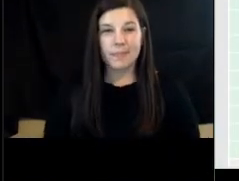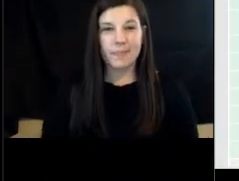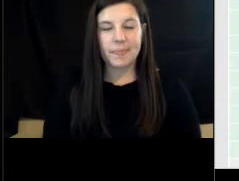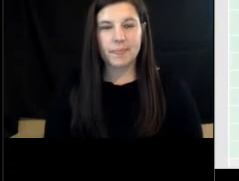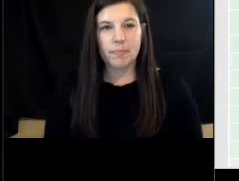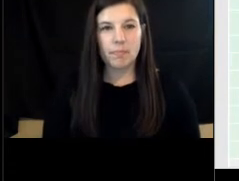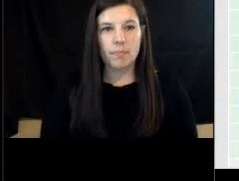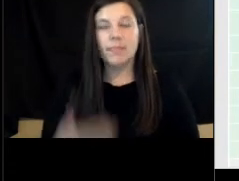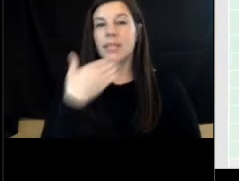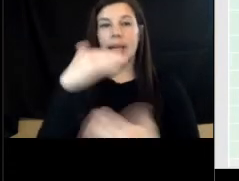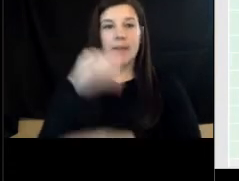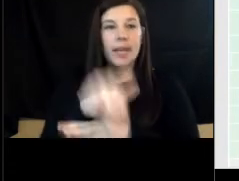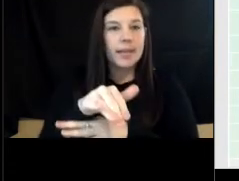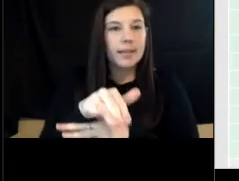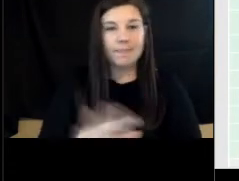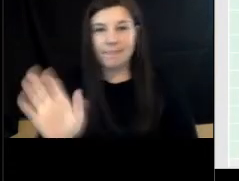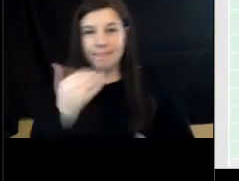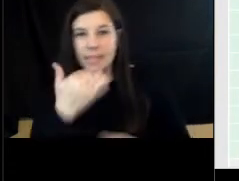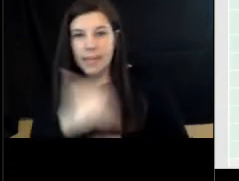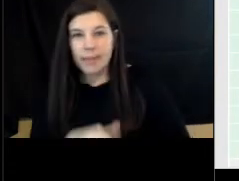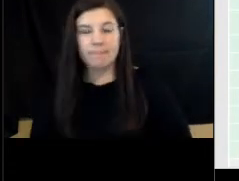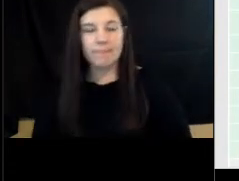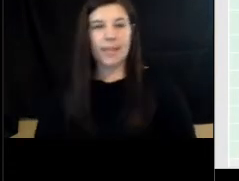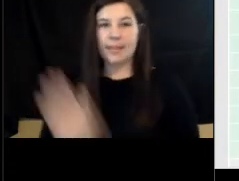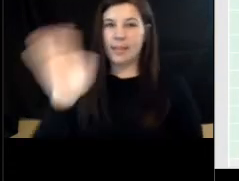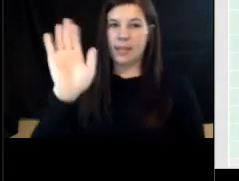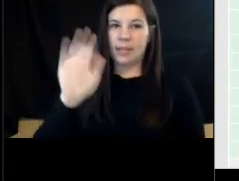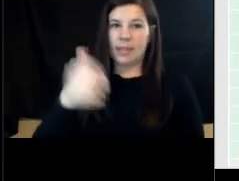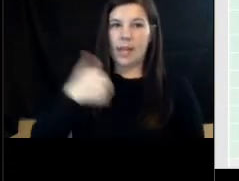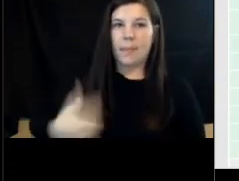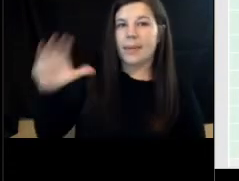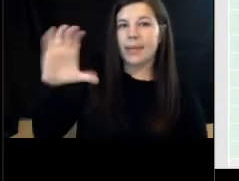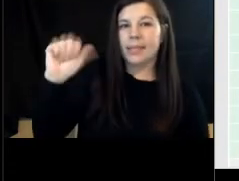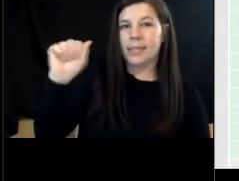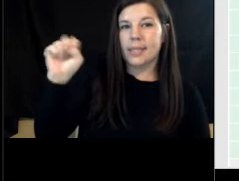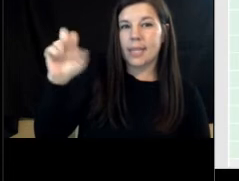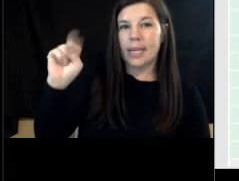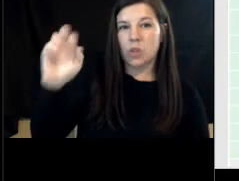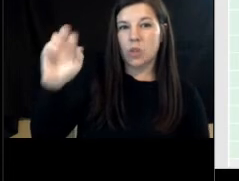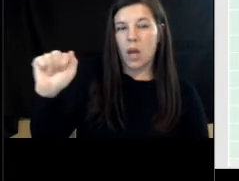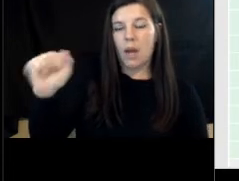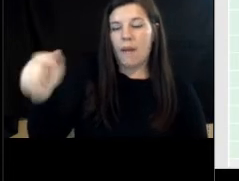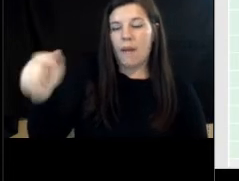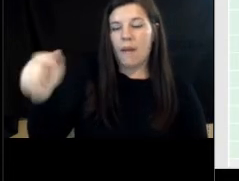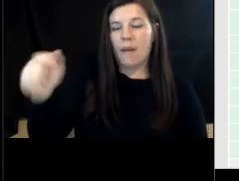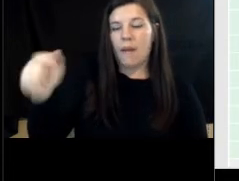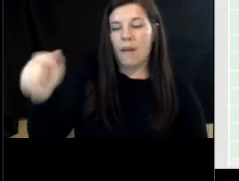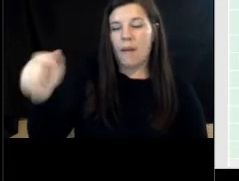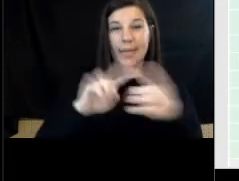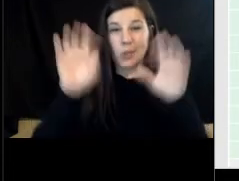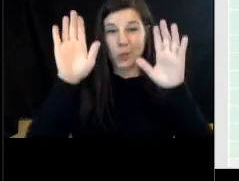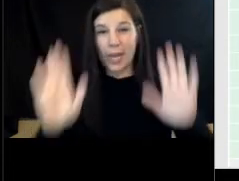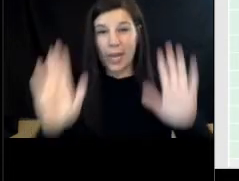Good evening. Good evening. Hi, I'm Cassandra Corbin Thaddeus, again from Connect to Greatness. And you all know